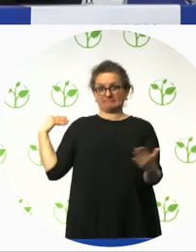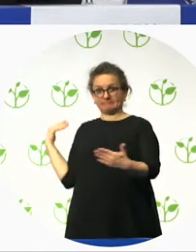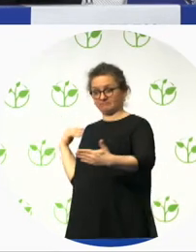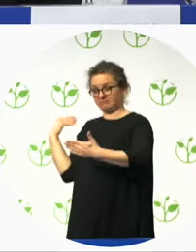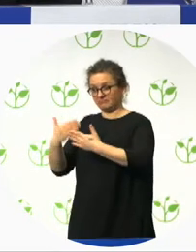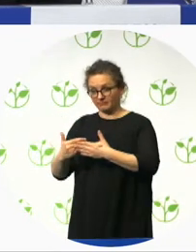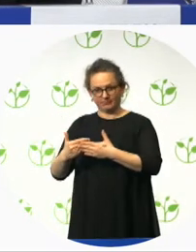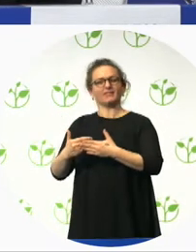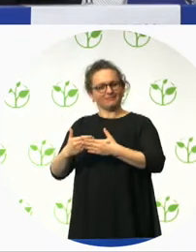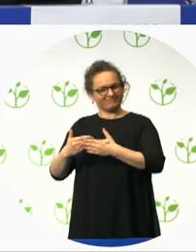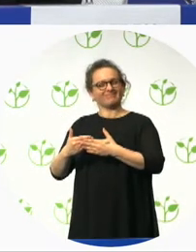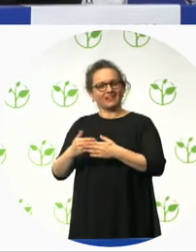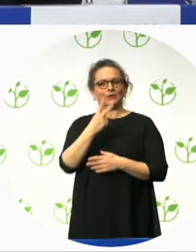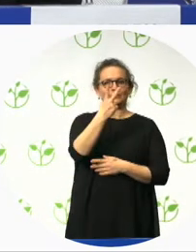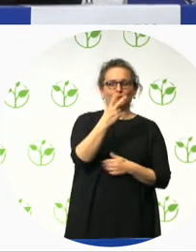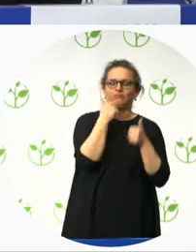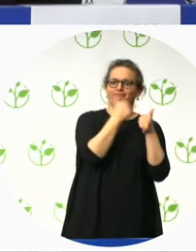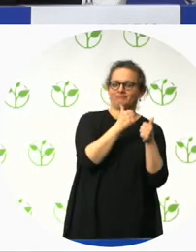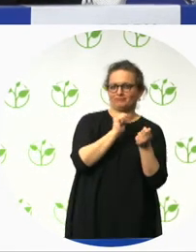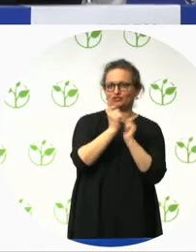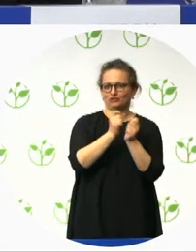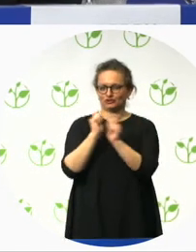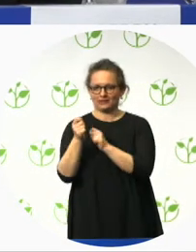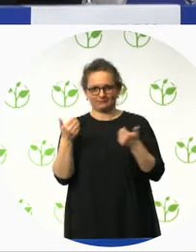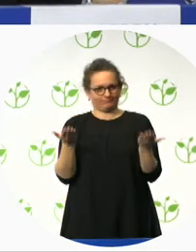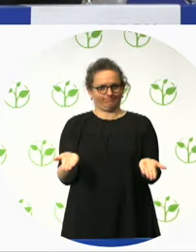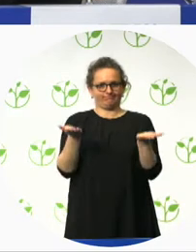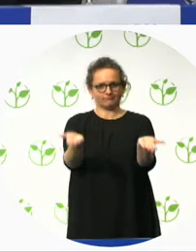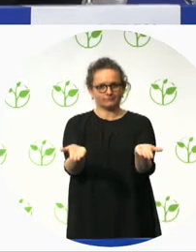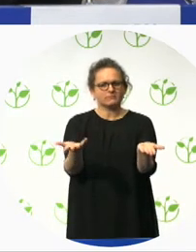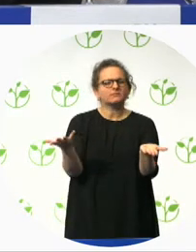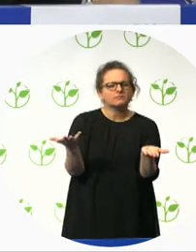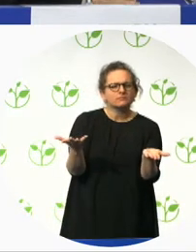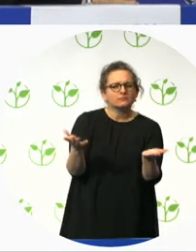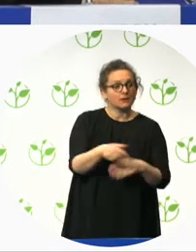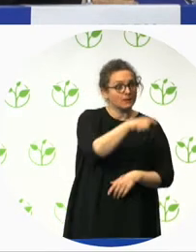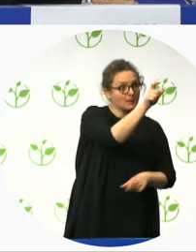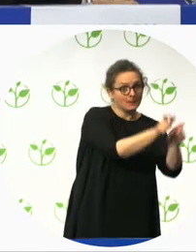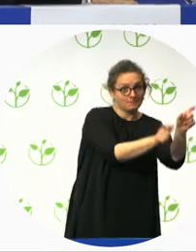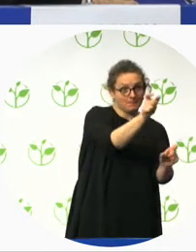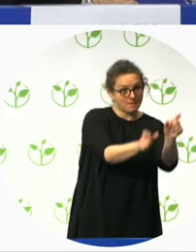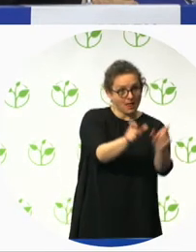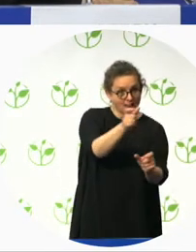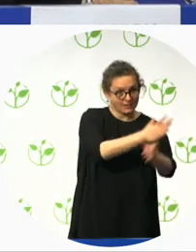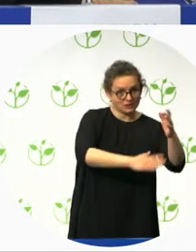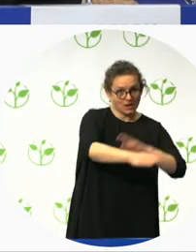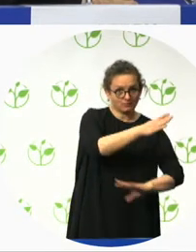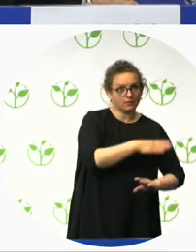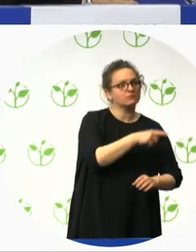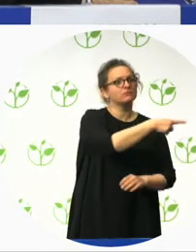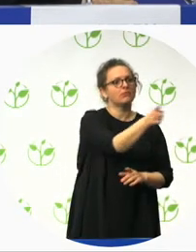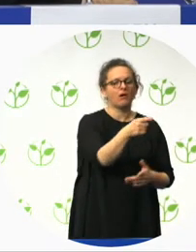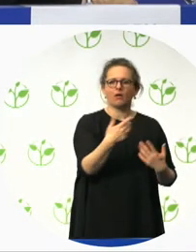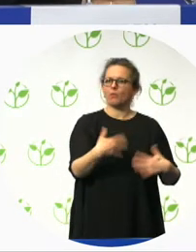stakeholders toward persons with disabilities. And so before the, as the design started we tested a group of